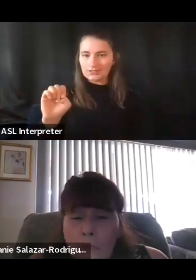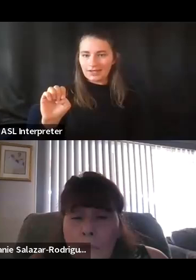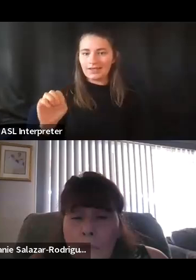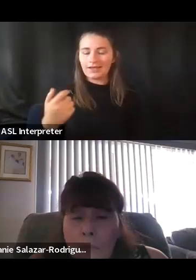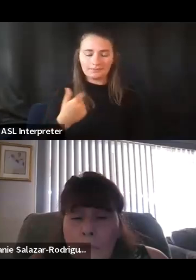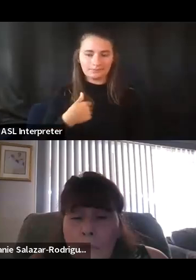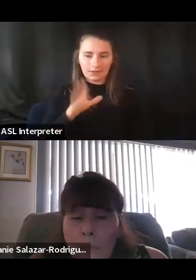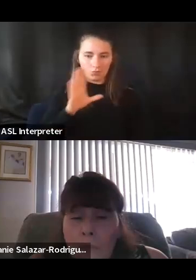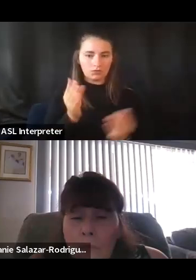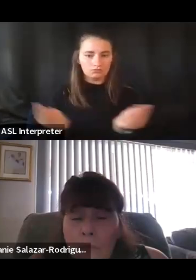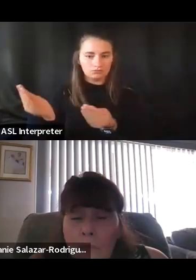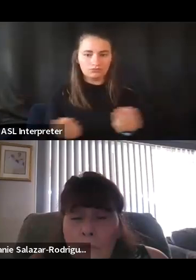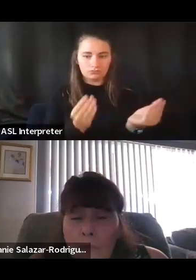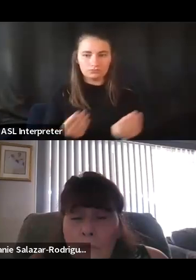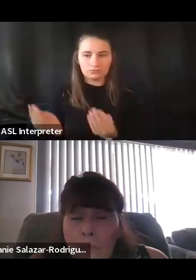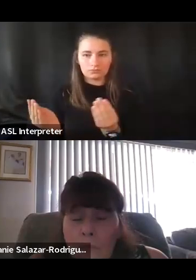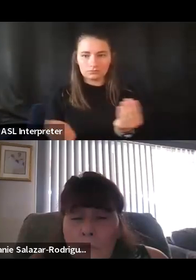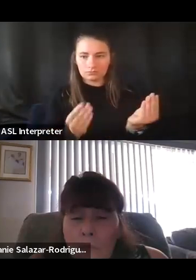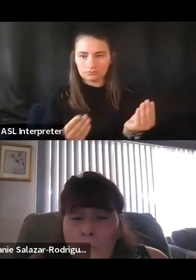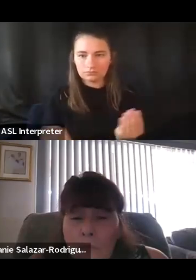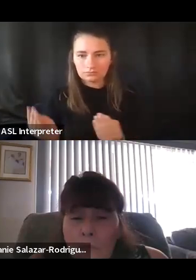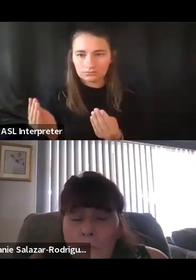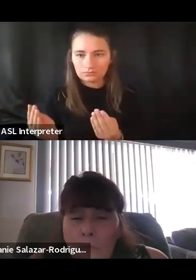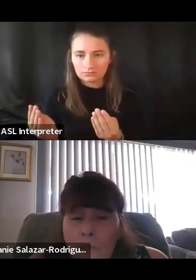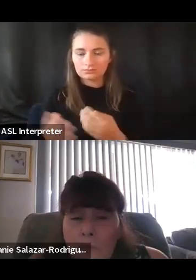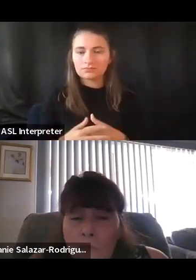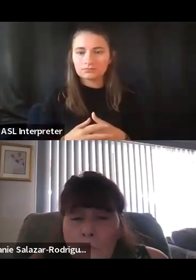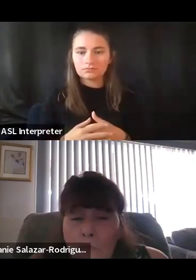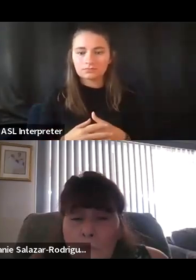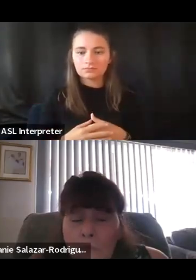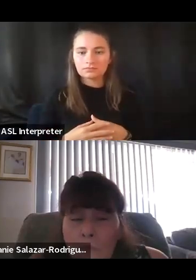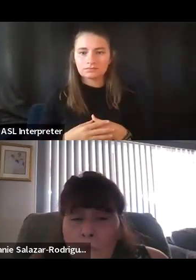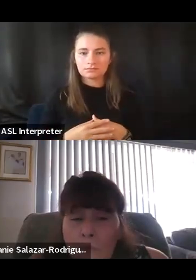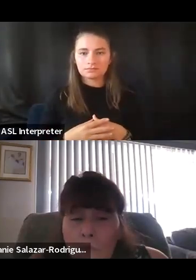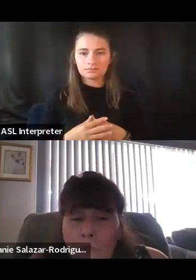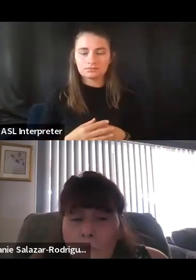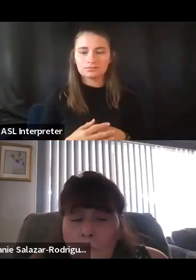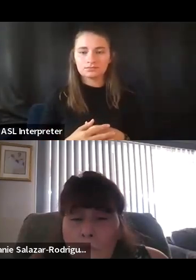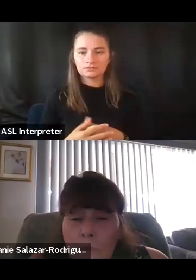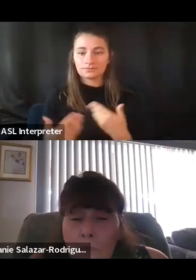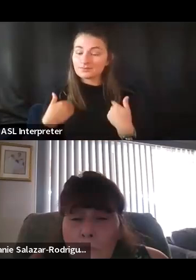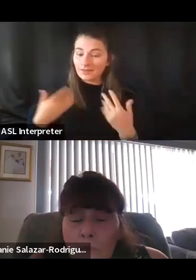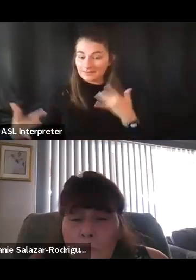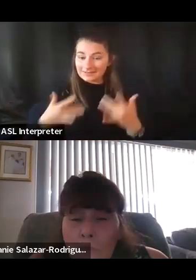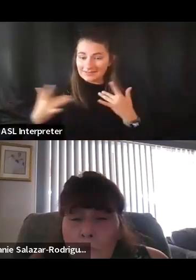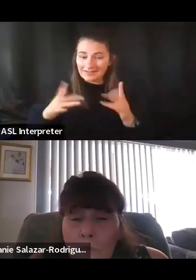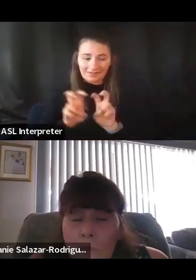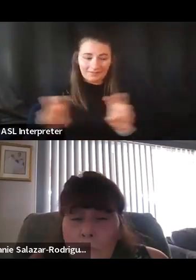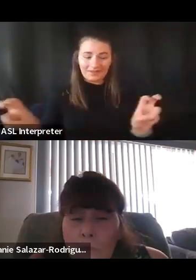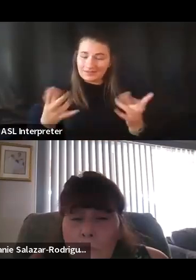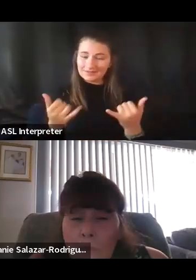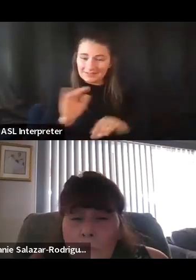and I am the co-executive director of the Grupo Vida and we have an exciting panel for you tonight